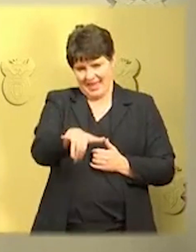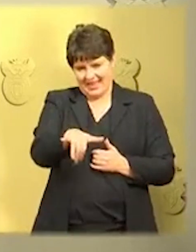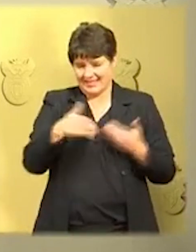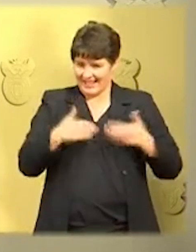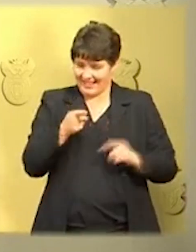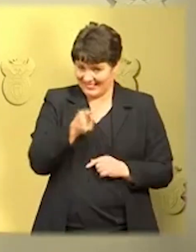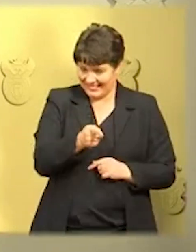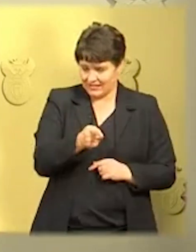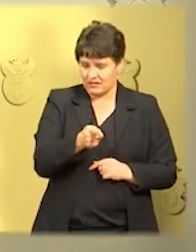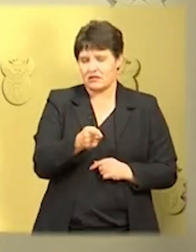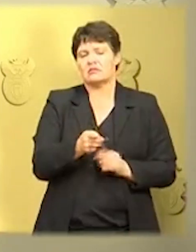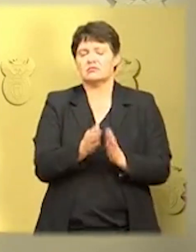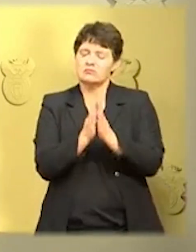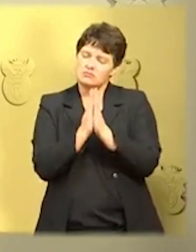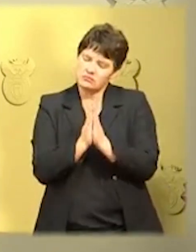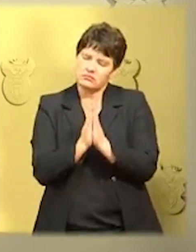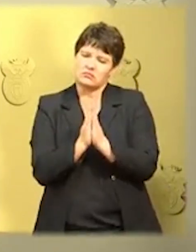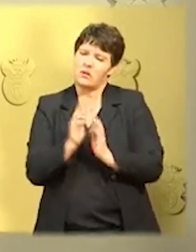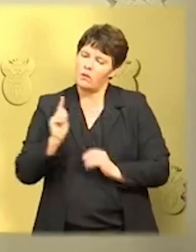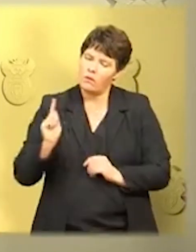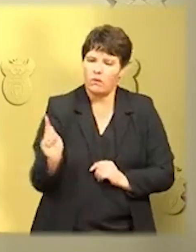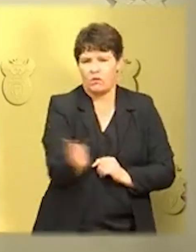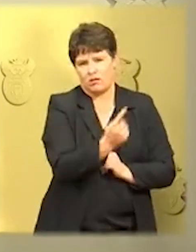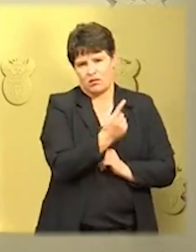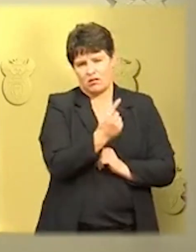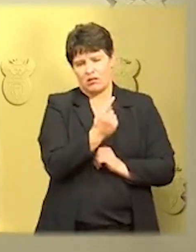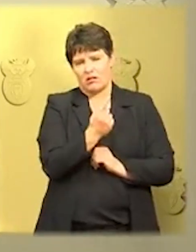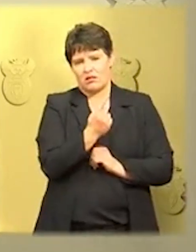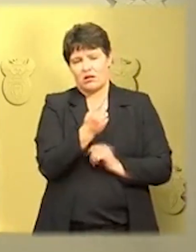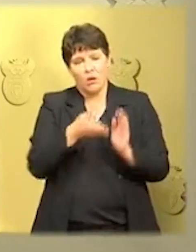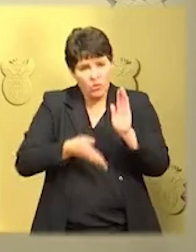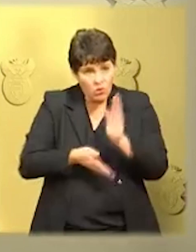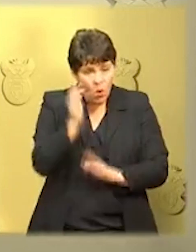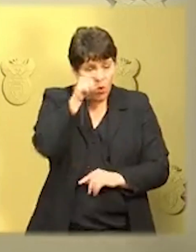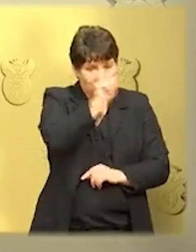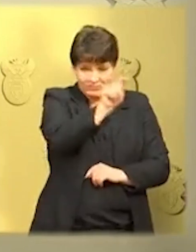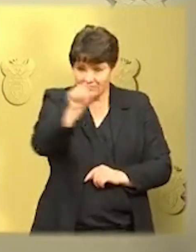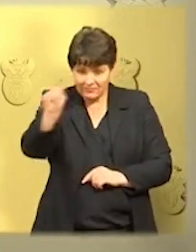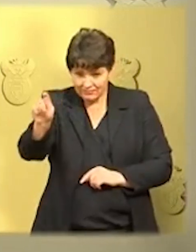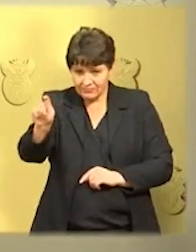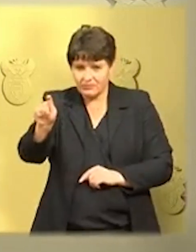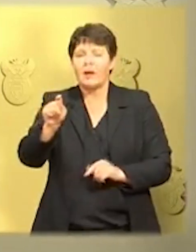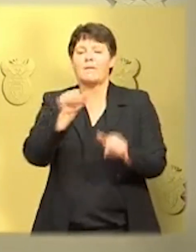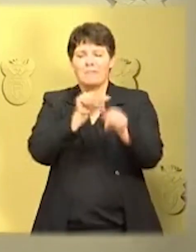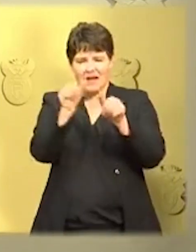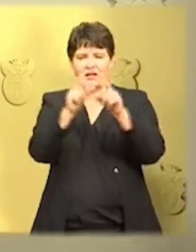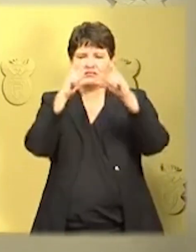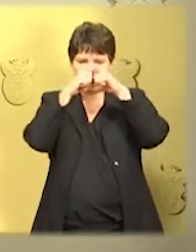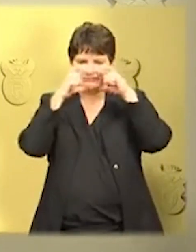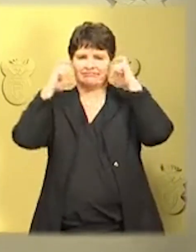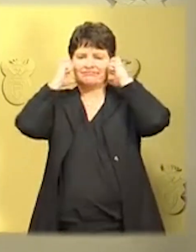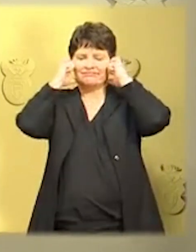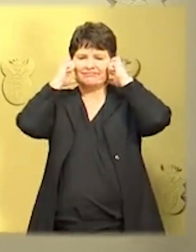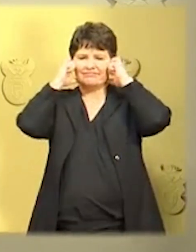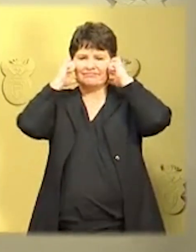on all South Africans to wear a face mask whenever you